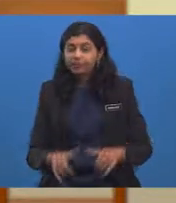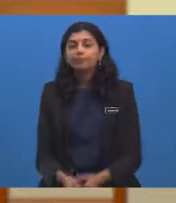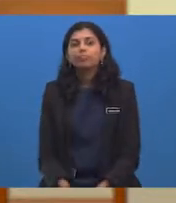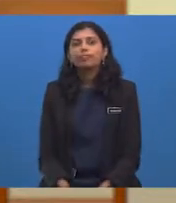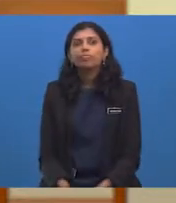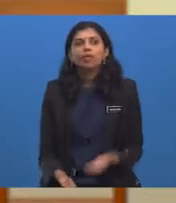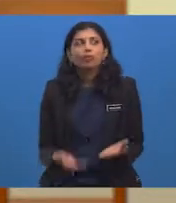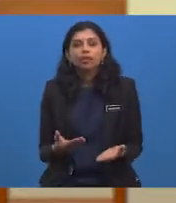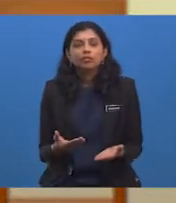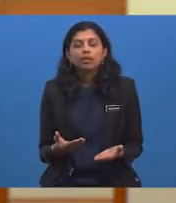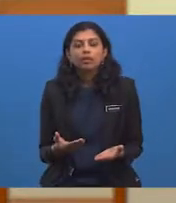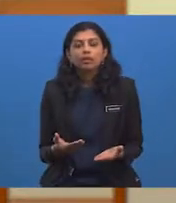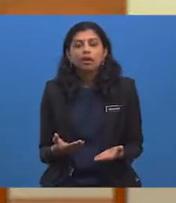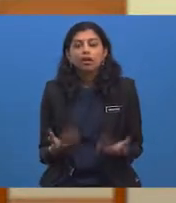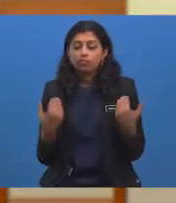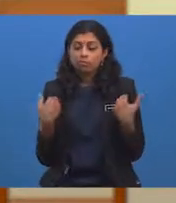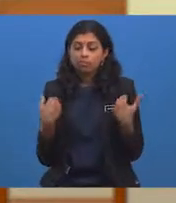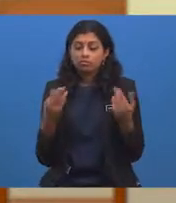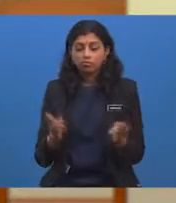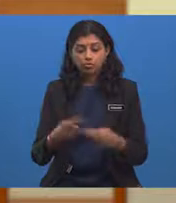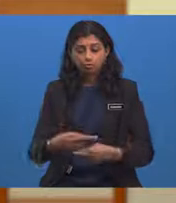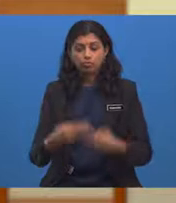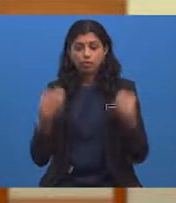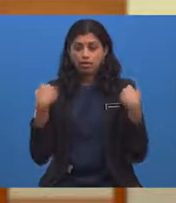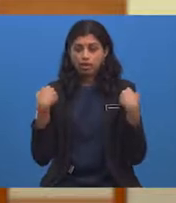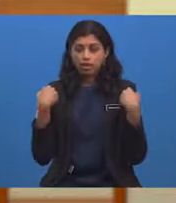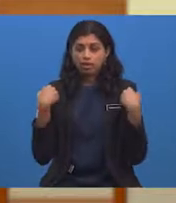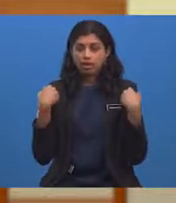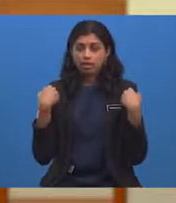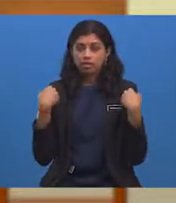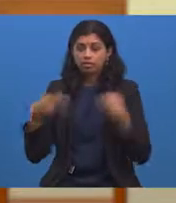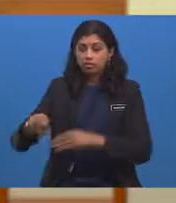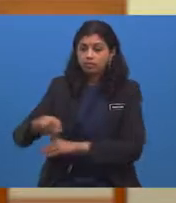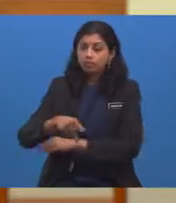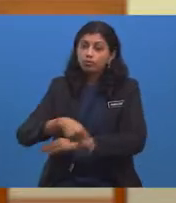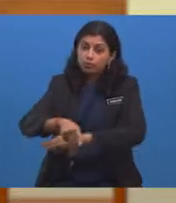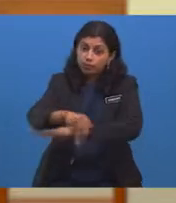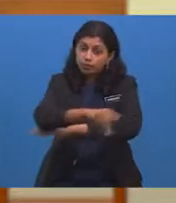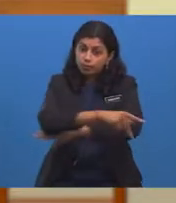unit has its own pool and a direct access to the sea